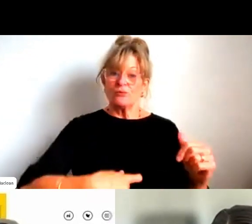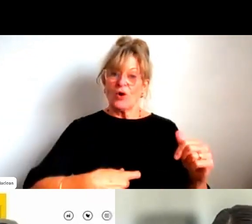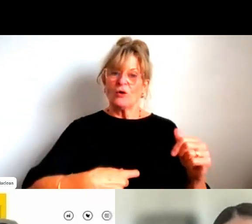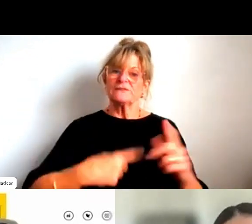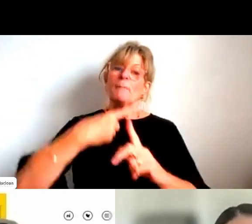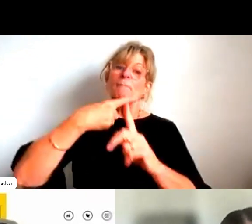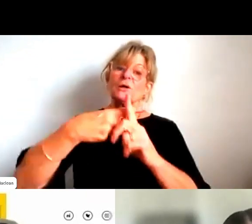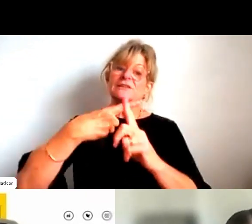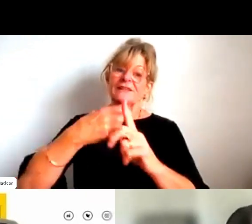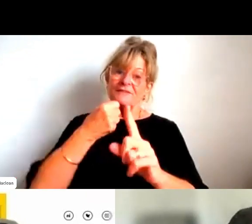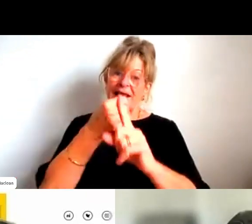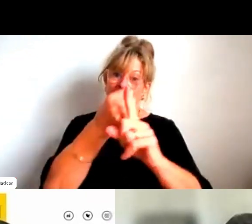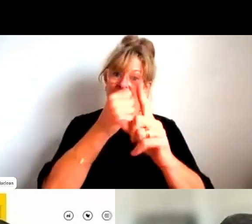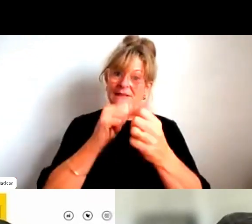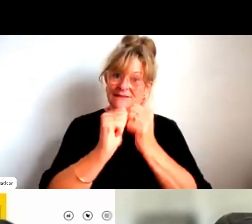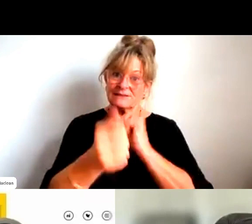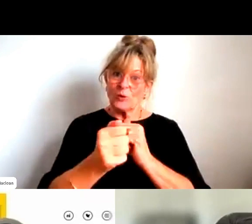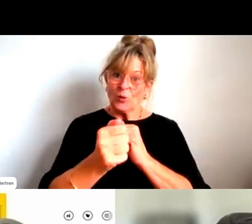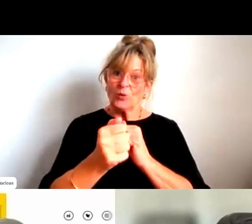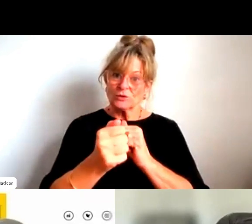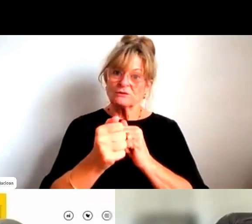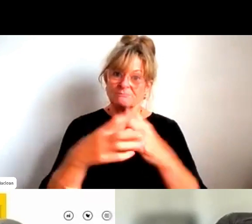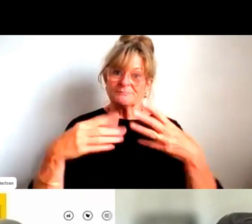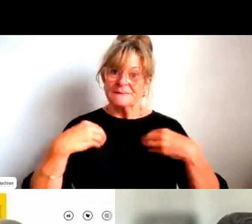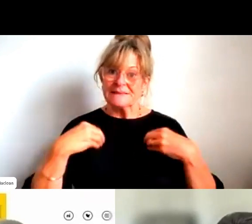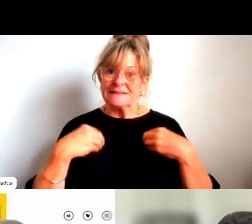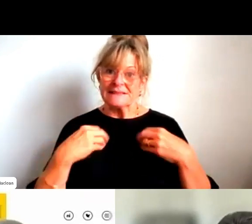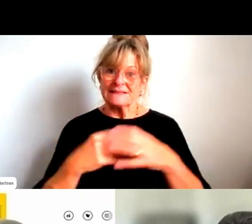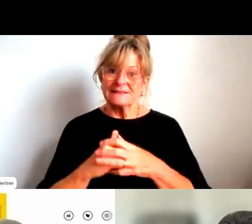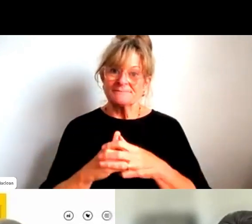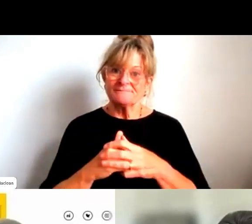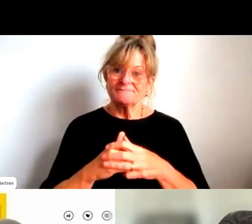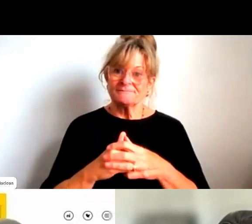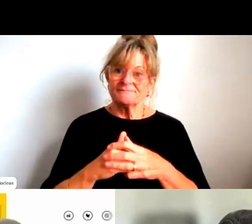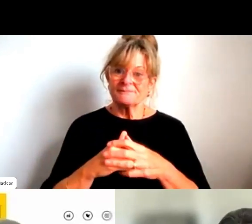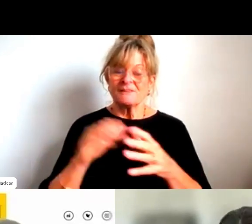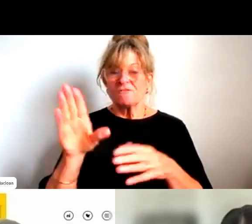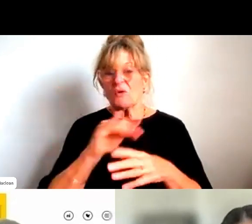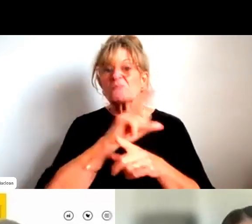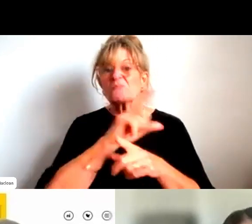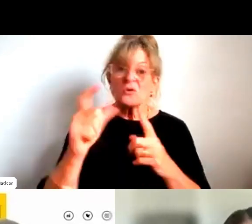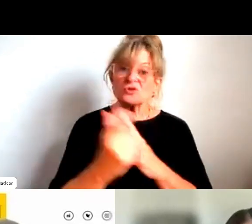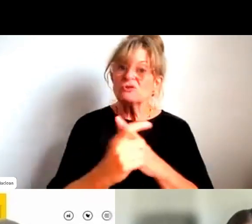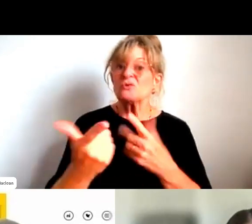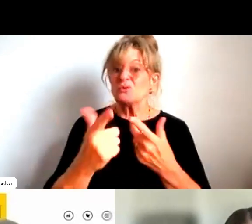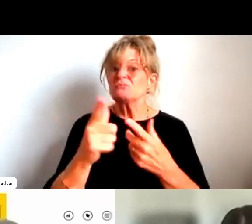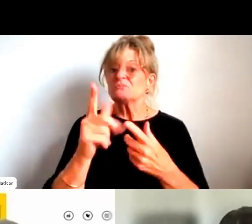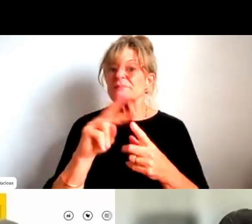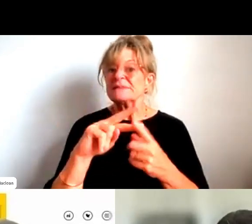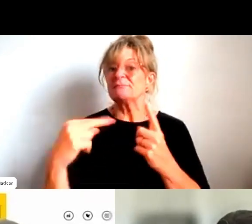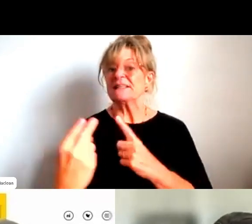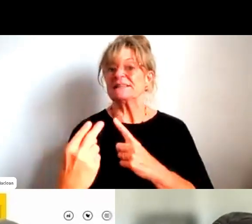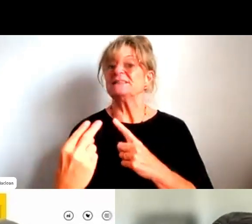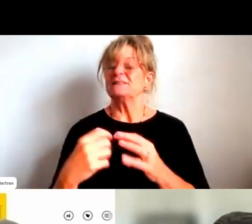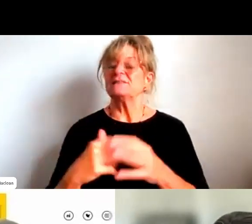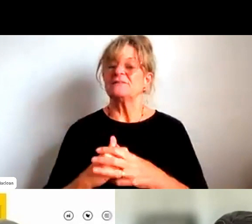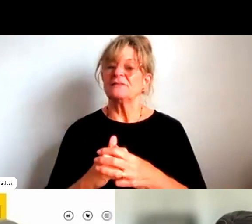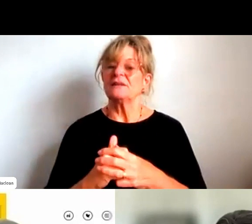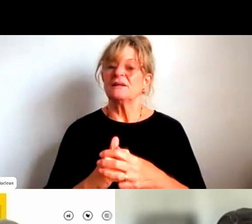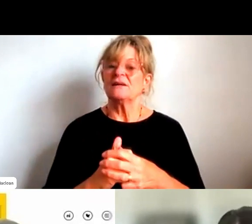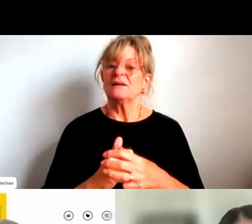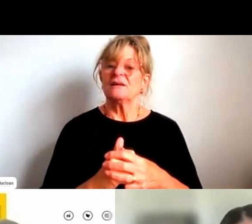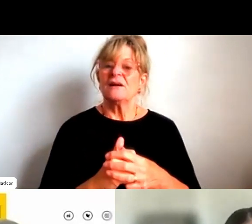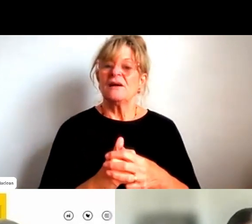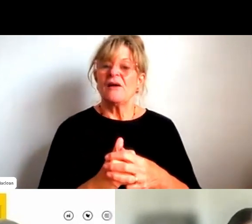actual sports industry from a business and cultural perspective? And I know you touched a little bit on this, but if you could expand on that. Sure. Thanks, Sarah. the